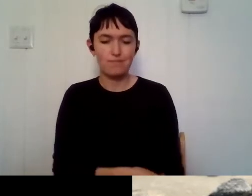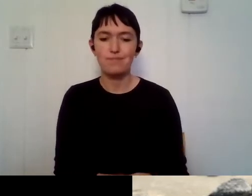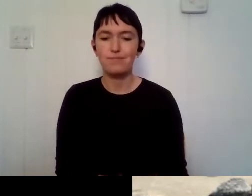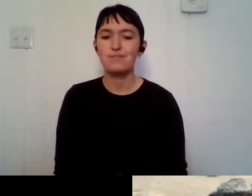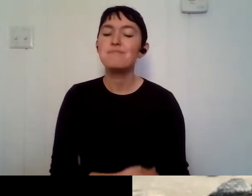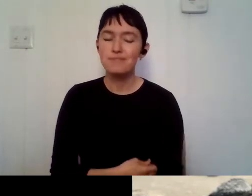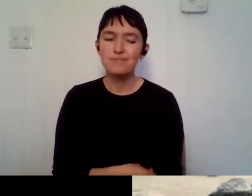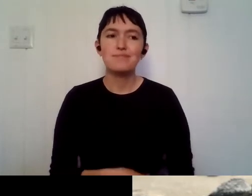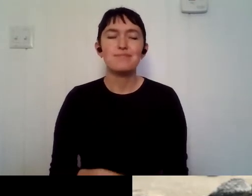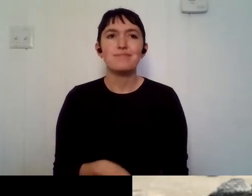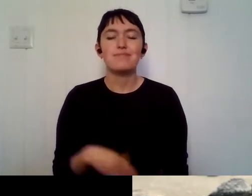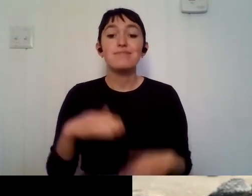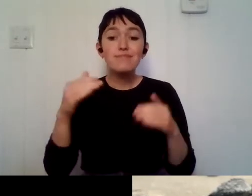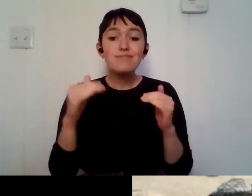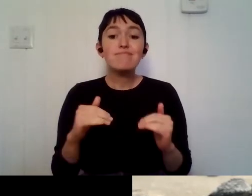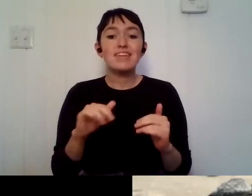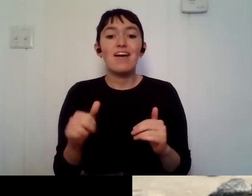yeah. And then another time was in Borneo.